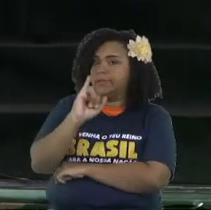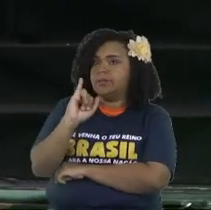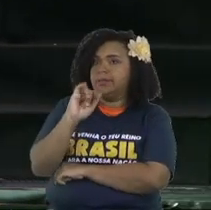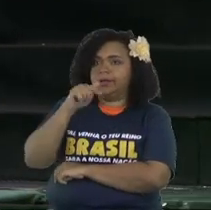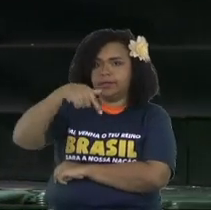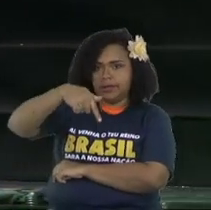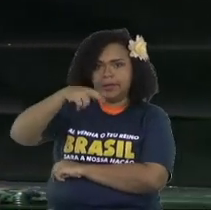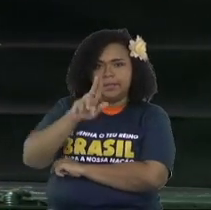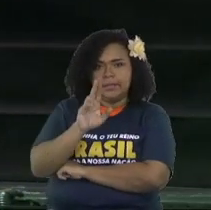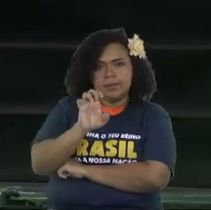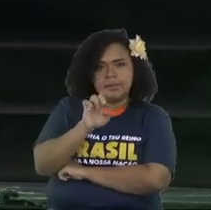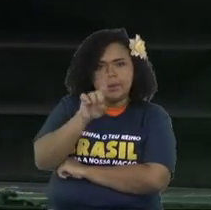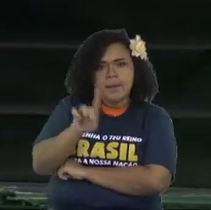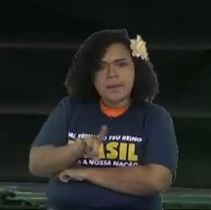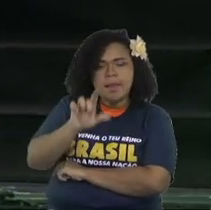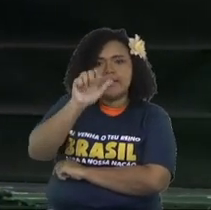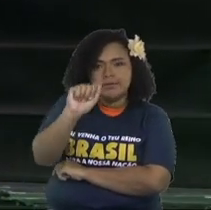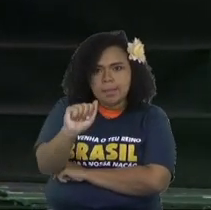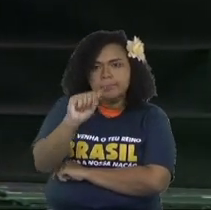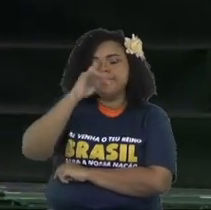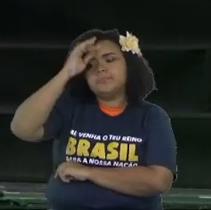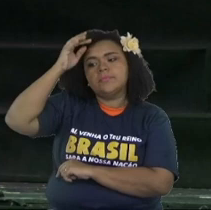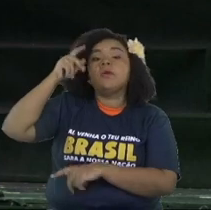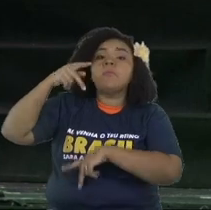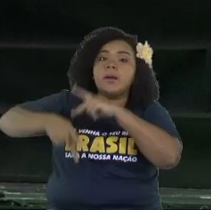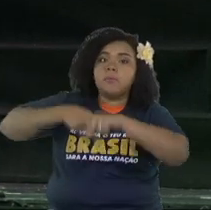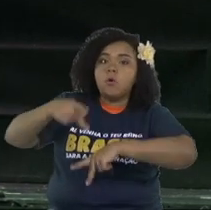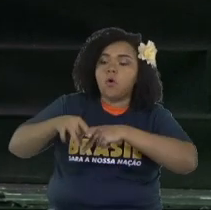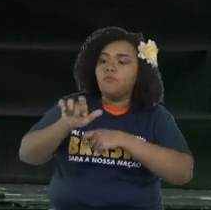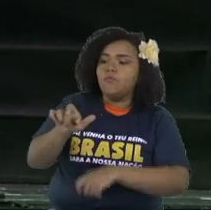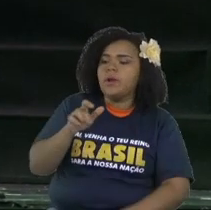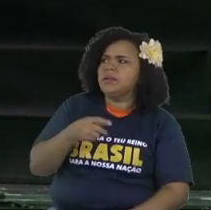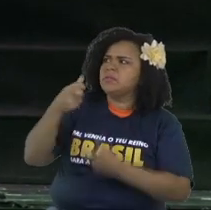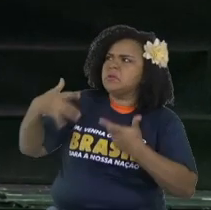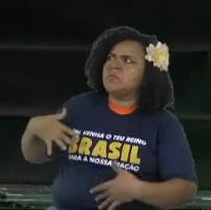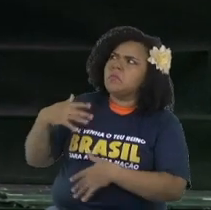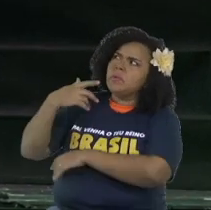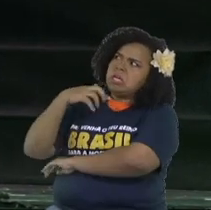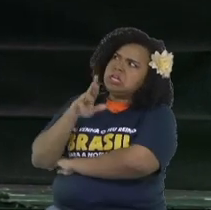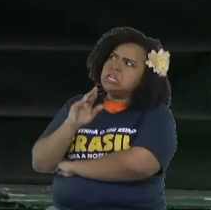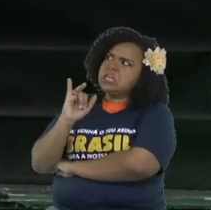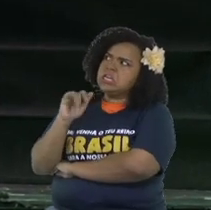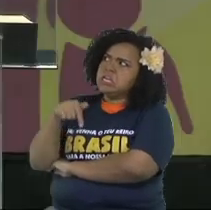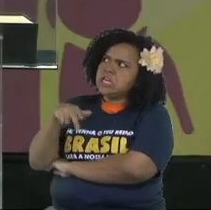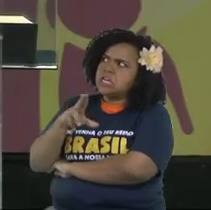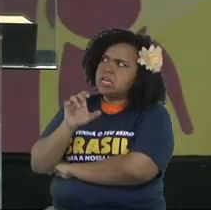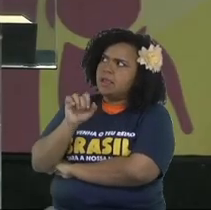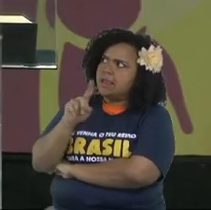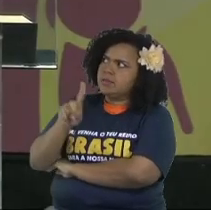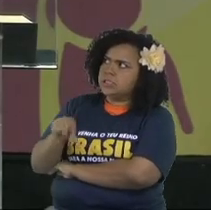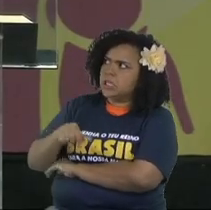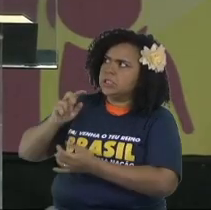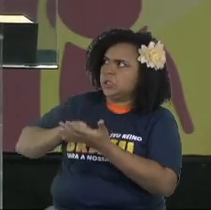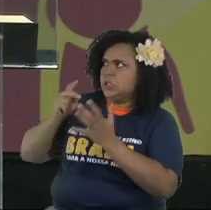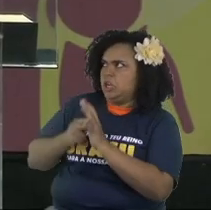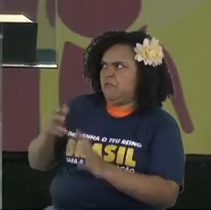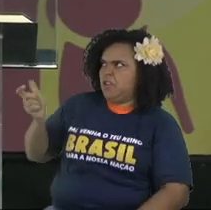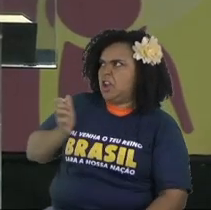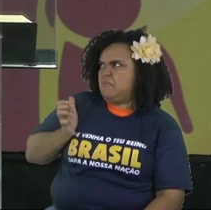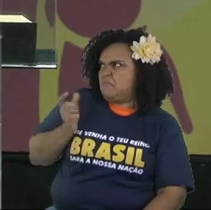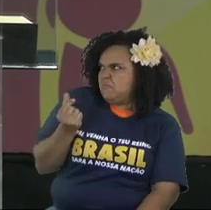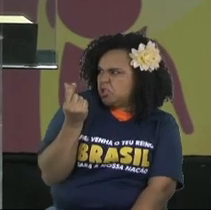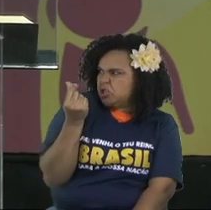Because the men, they explain richness as